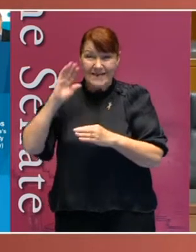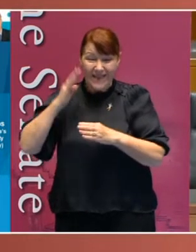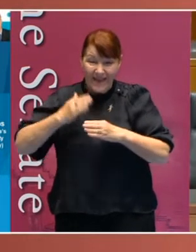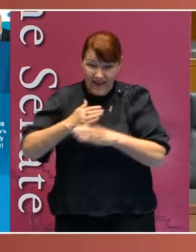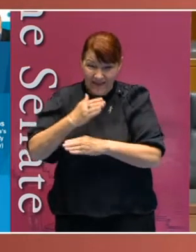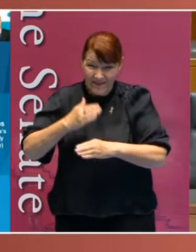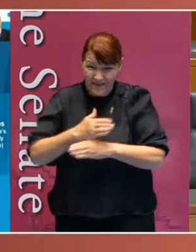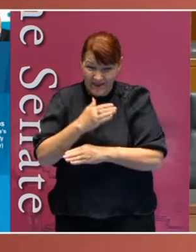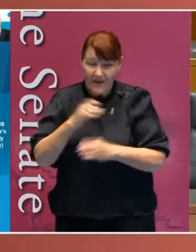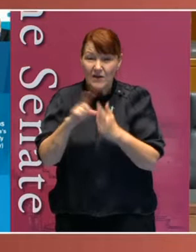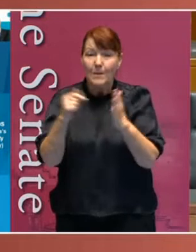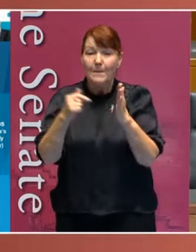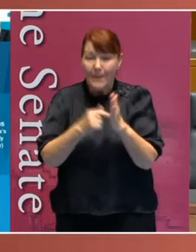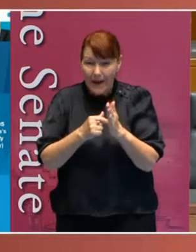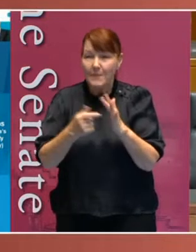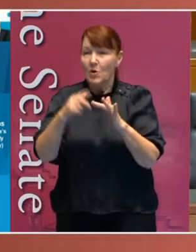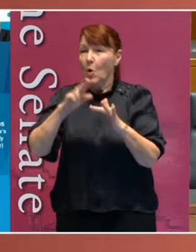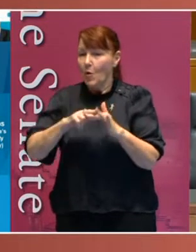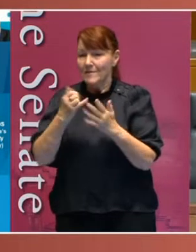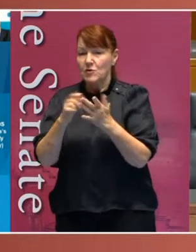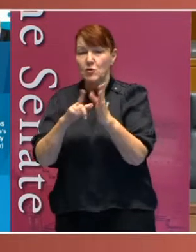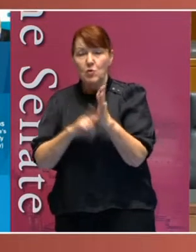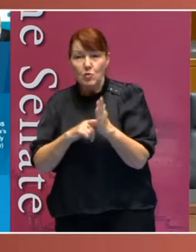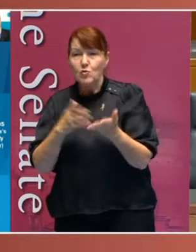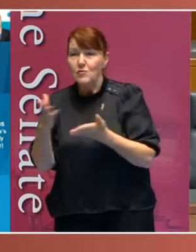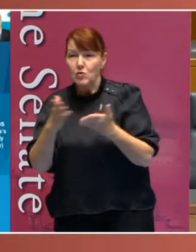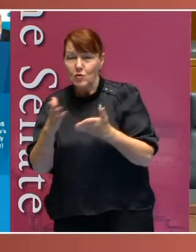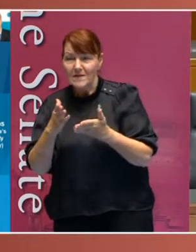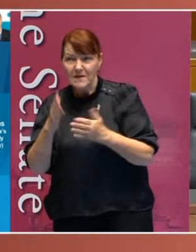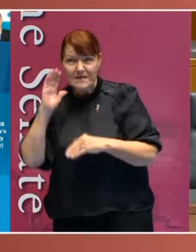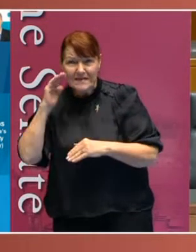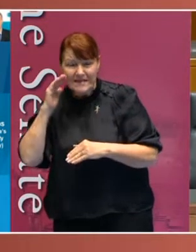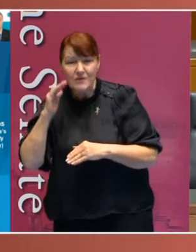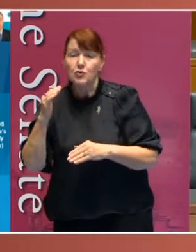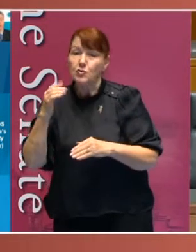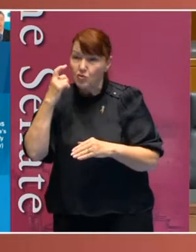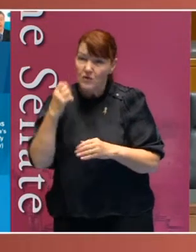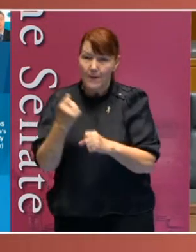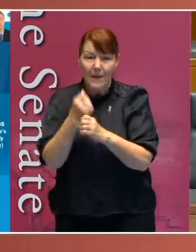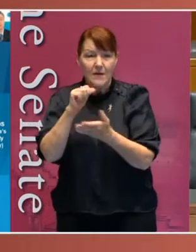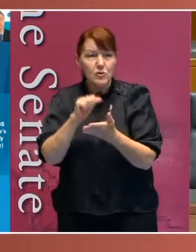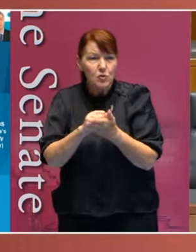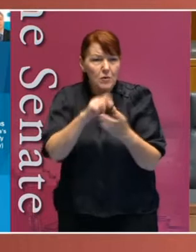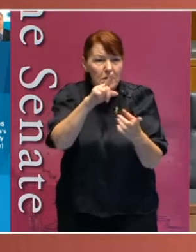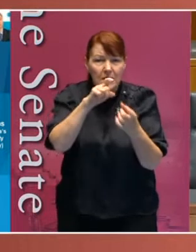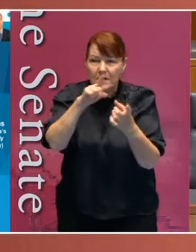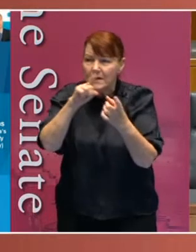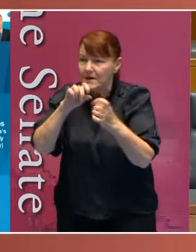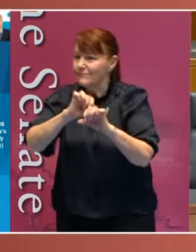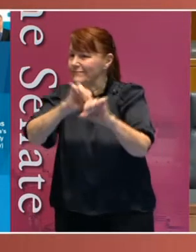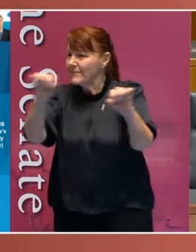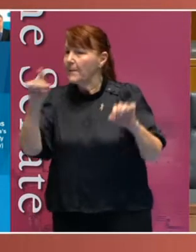Services has gone to to try and ensure that people with disability views have been considered.